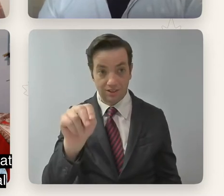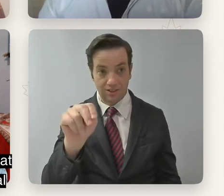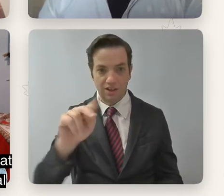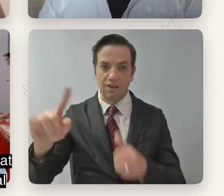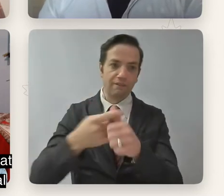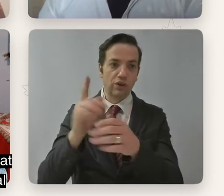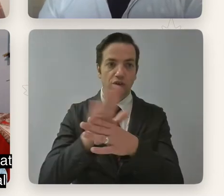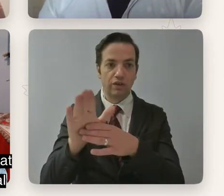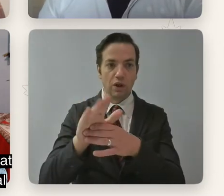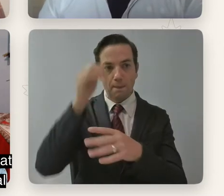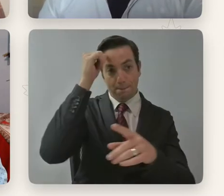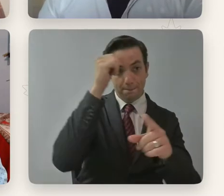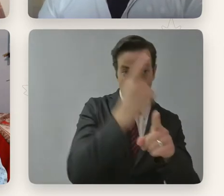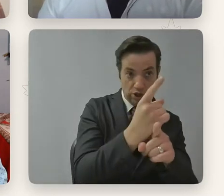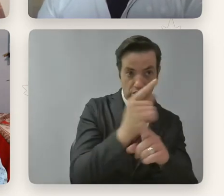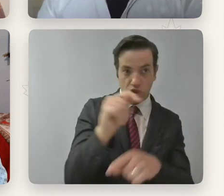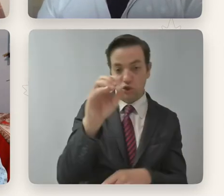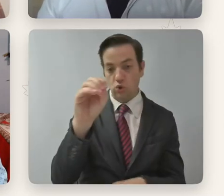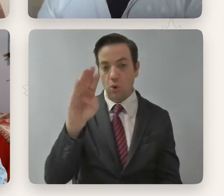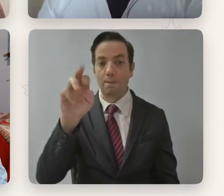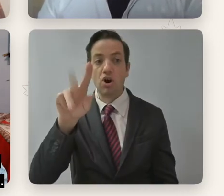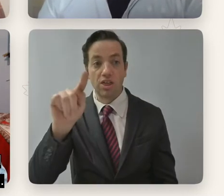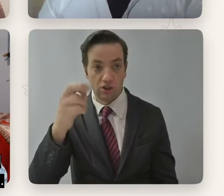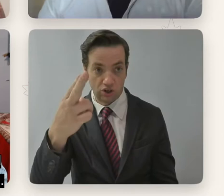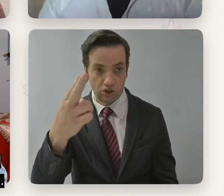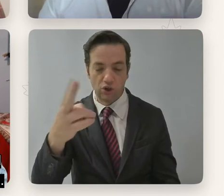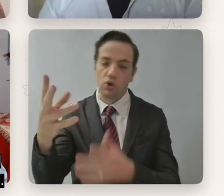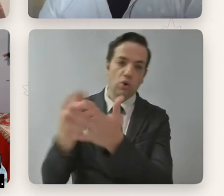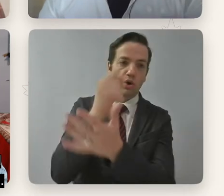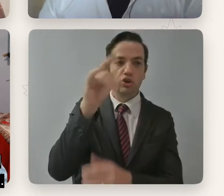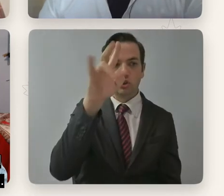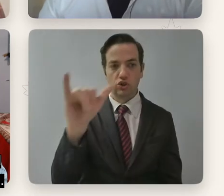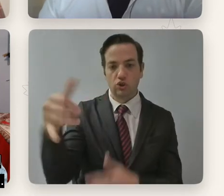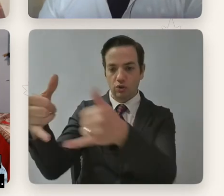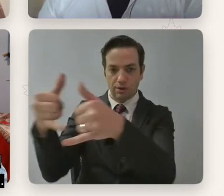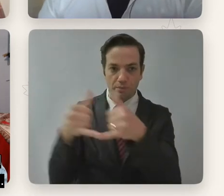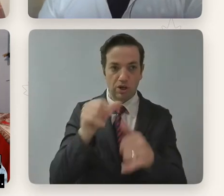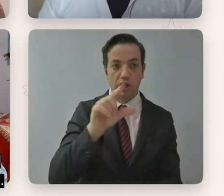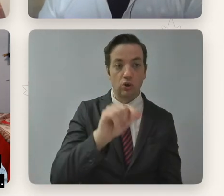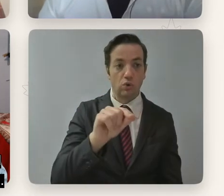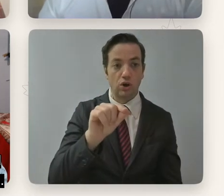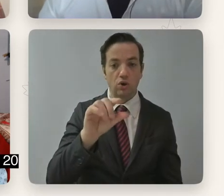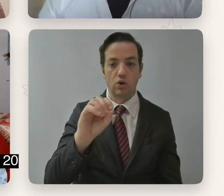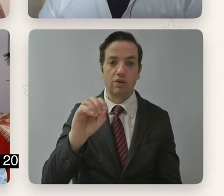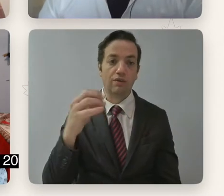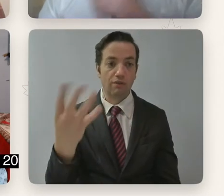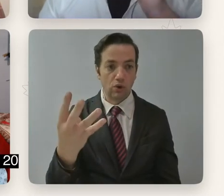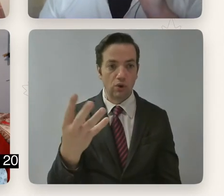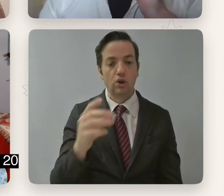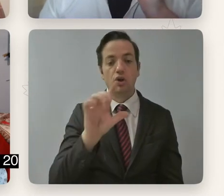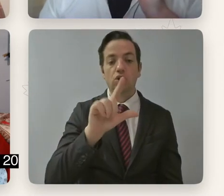Prize at the Sundance Film Festival in 2004. In 2008, Rodney received a Guggenheim Fellowship. In